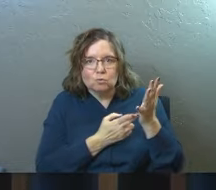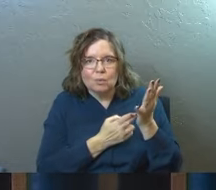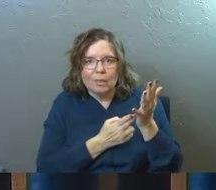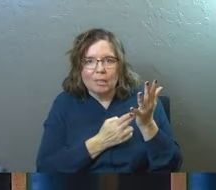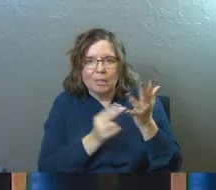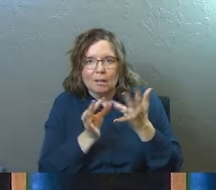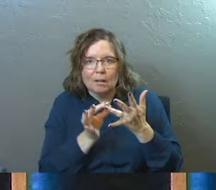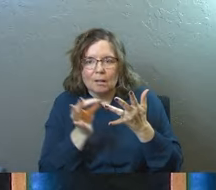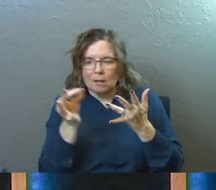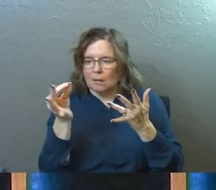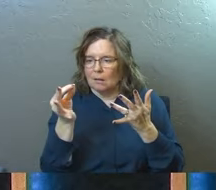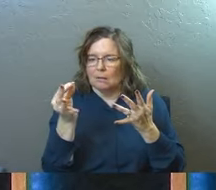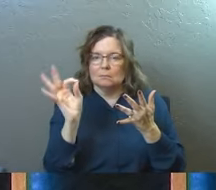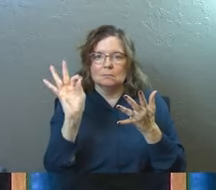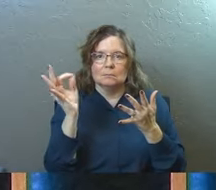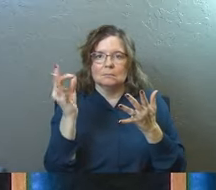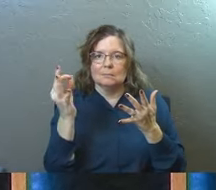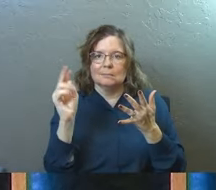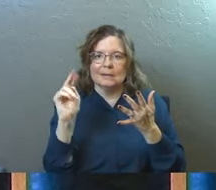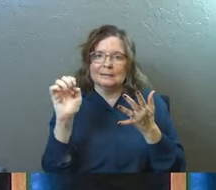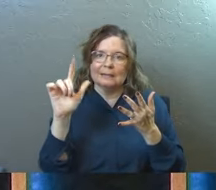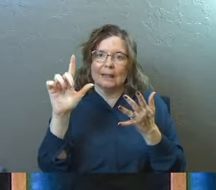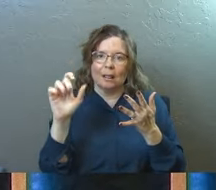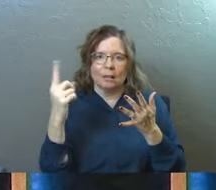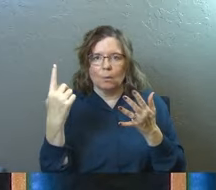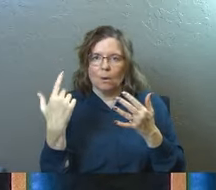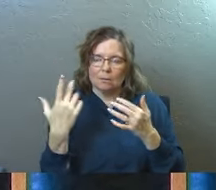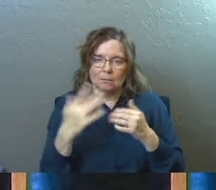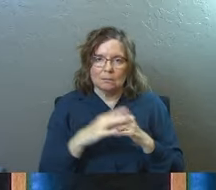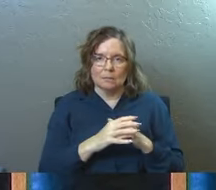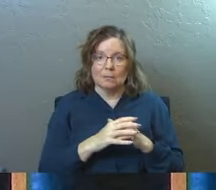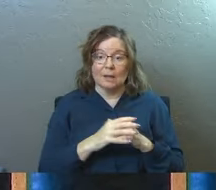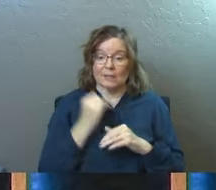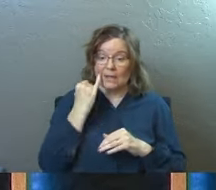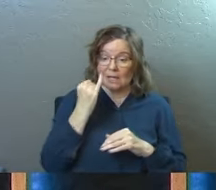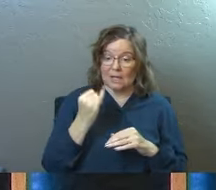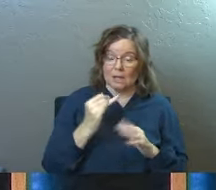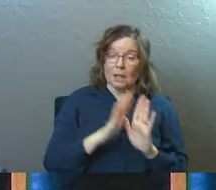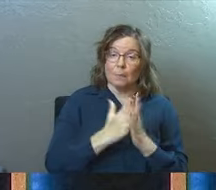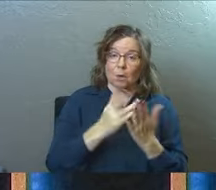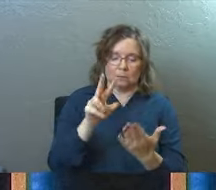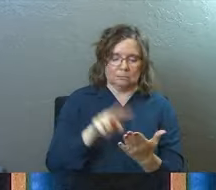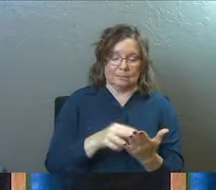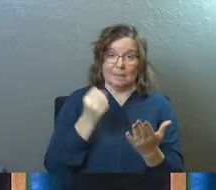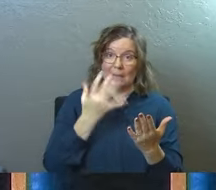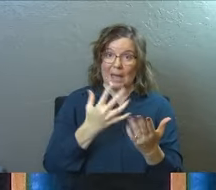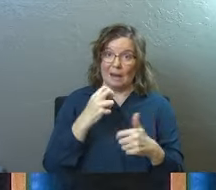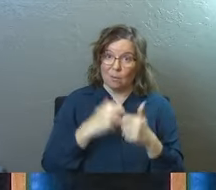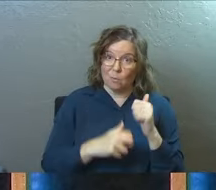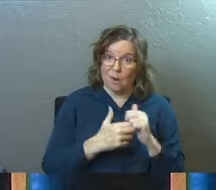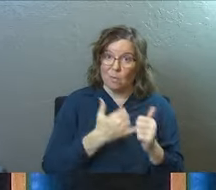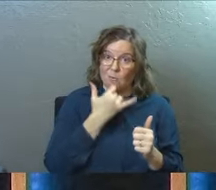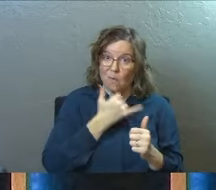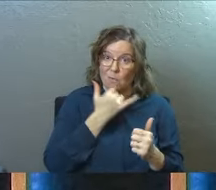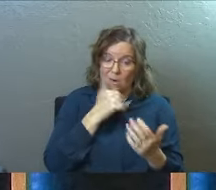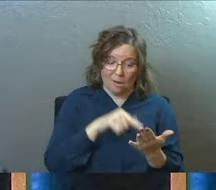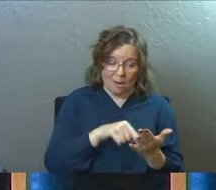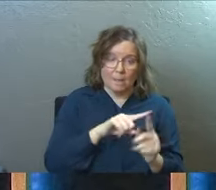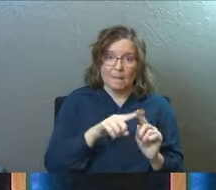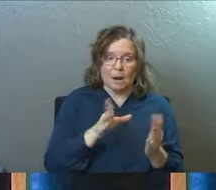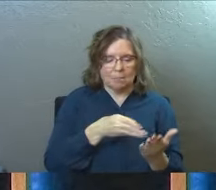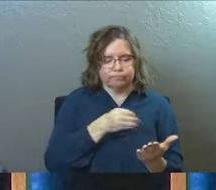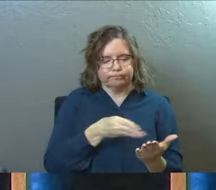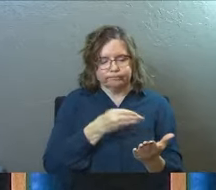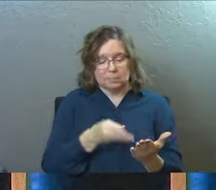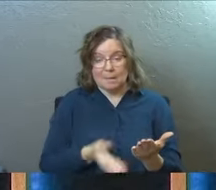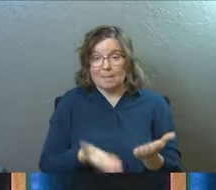And the idea is, you might be able to pick up a Christian book that's got several problems in it, but God still